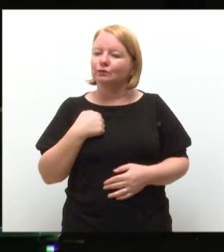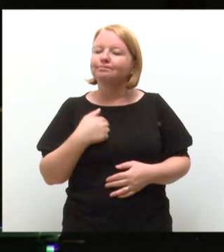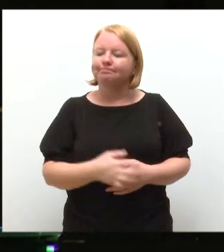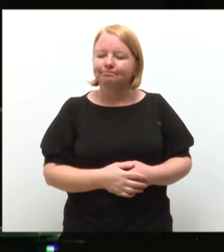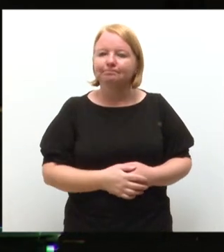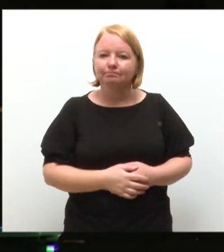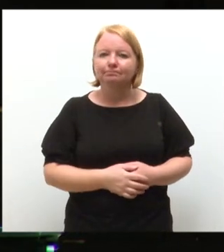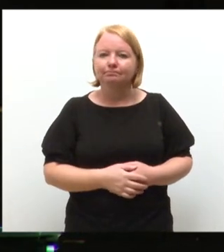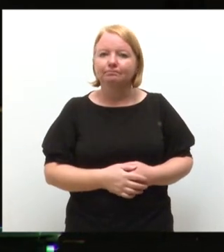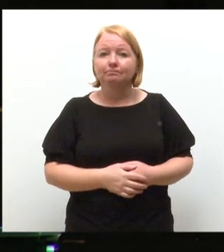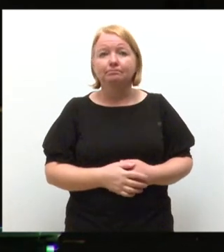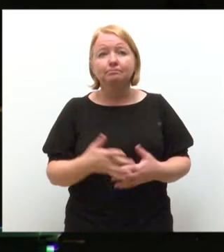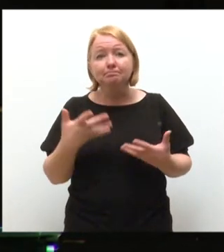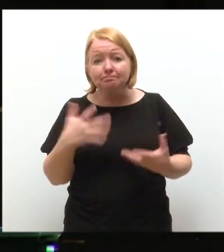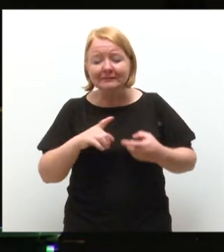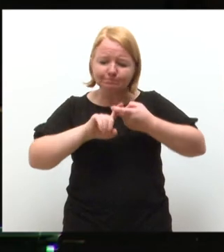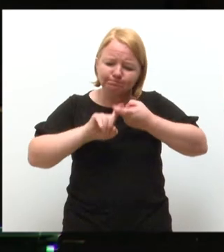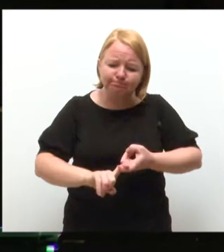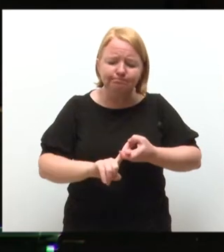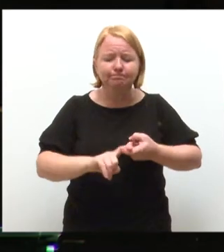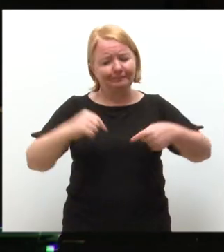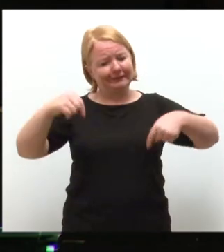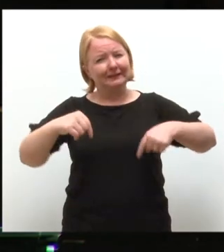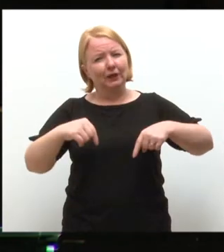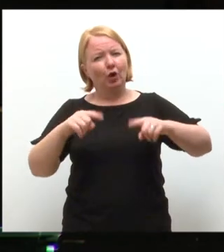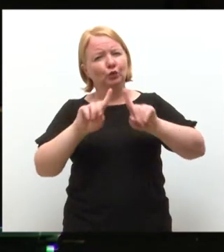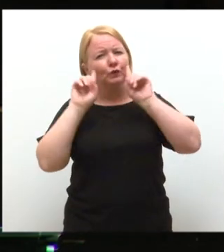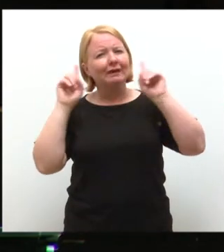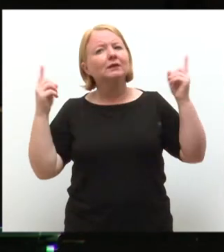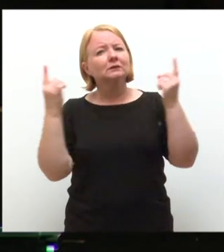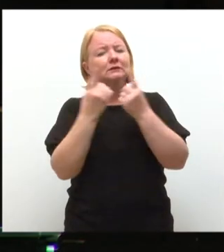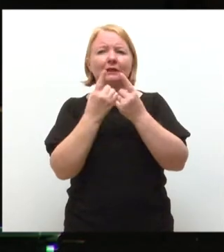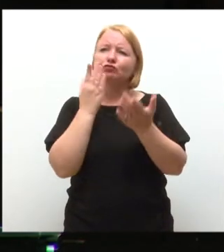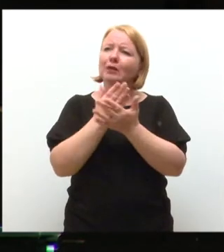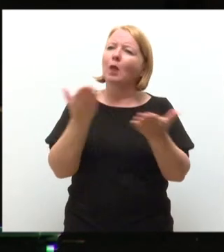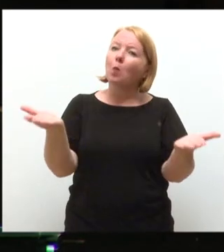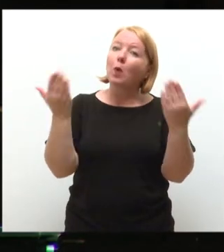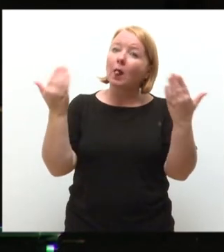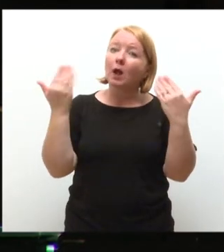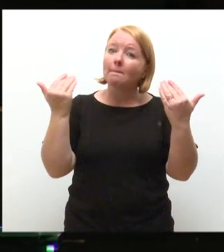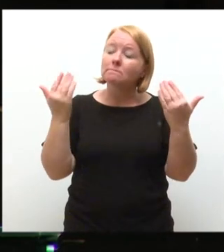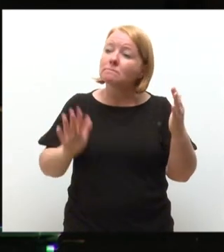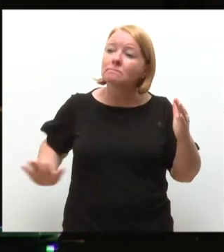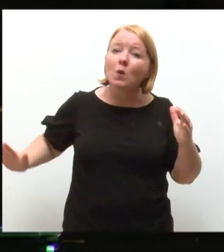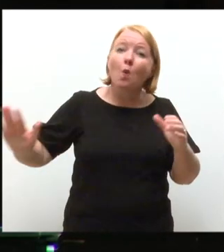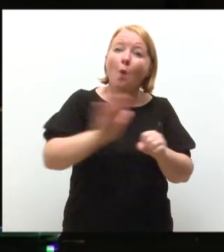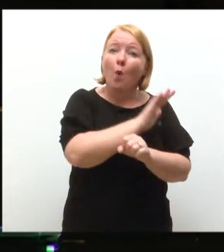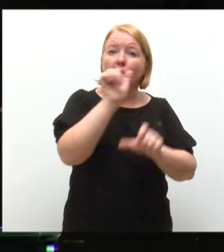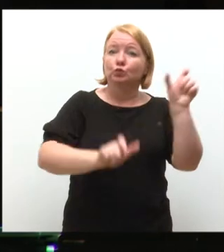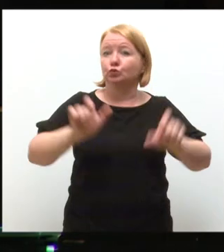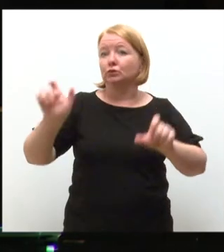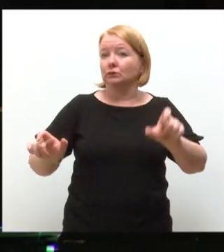I've therefore always been determined that this university will be as welcoming as possible to all of our new students.